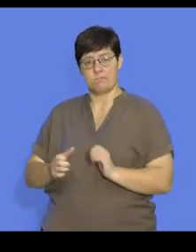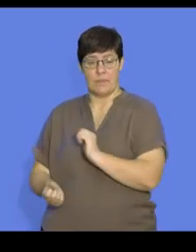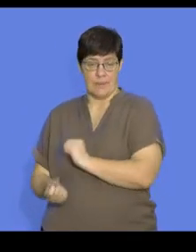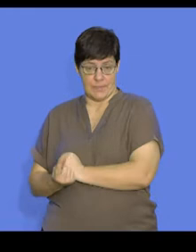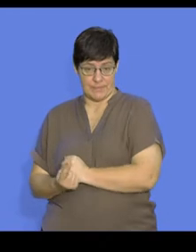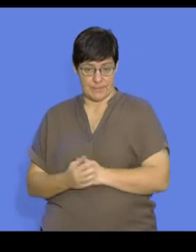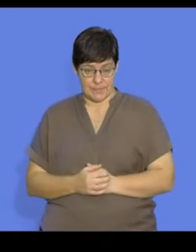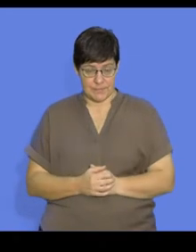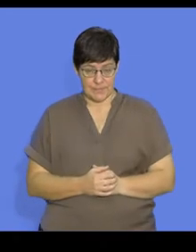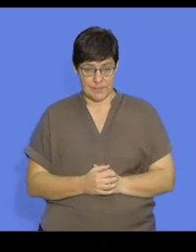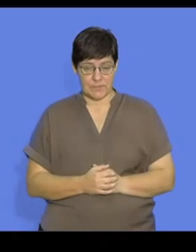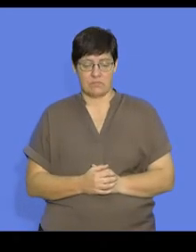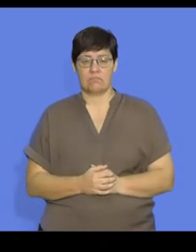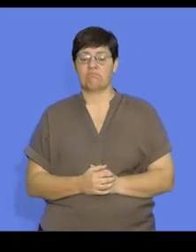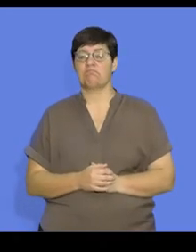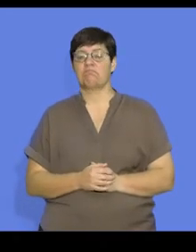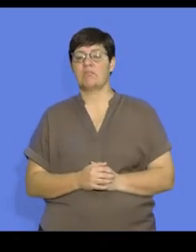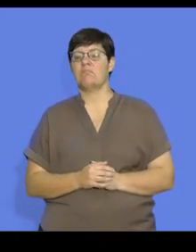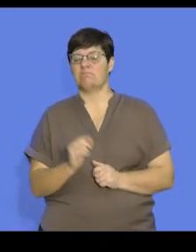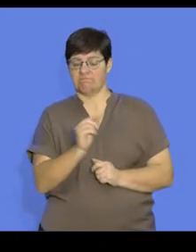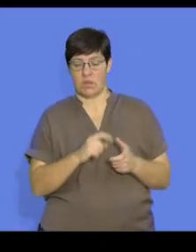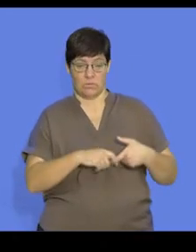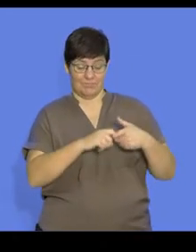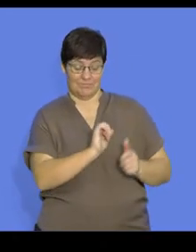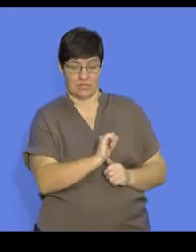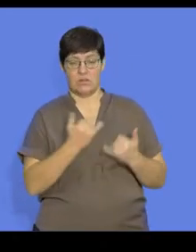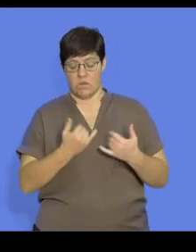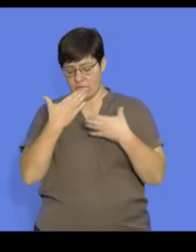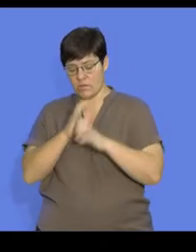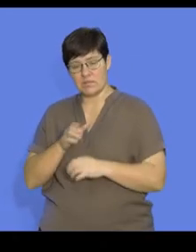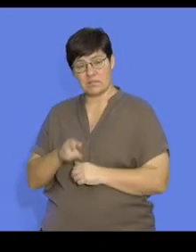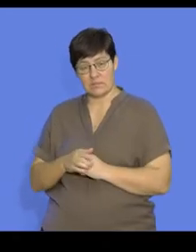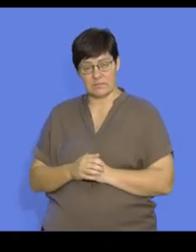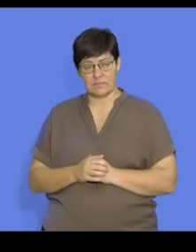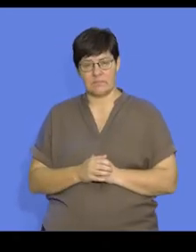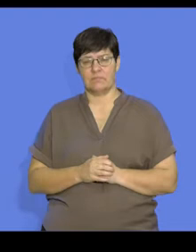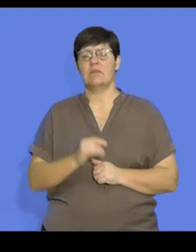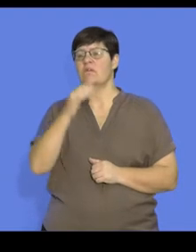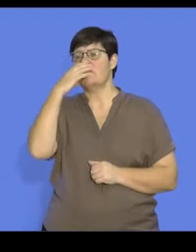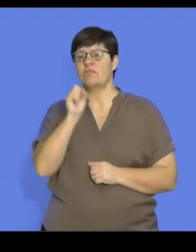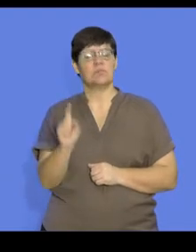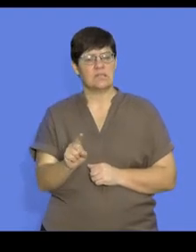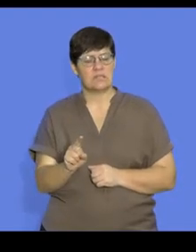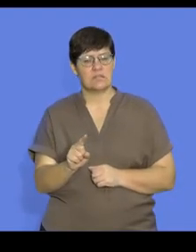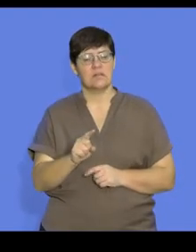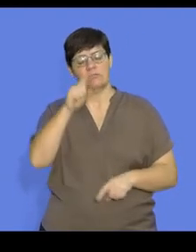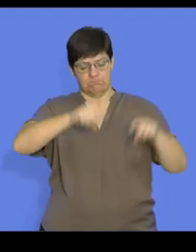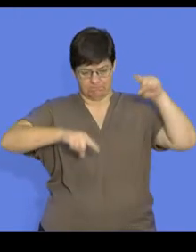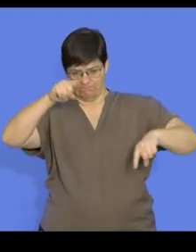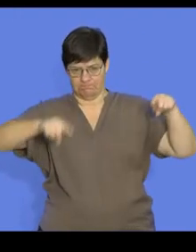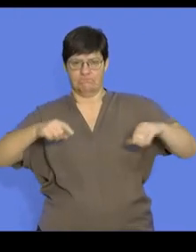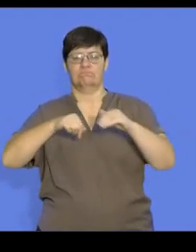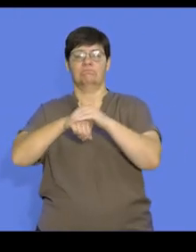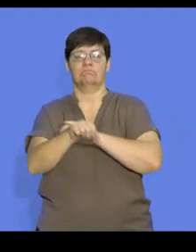etc. Let's get into that in a little while. So it's important that we understand the diversity of